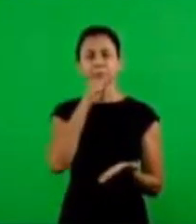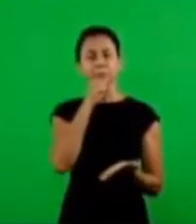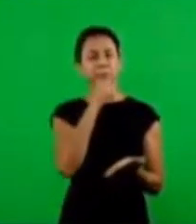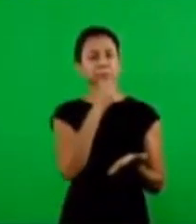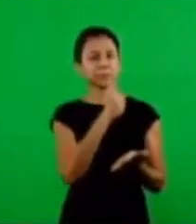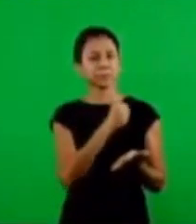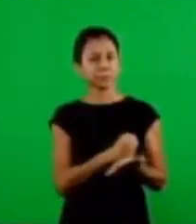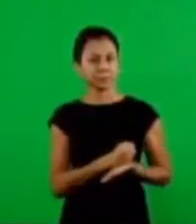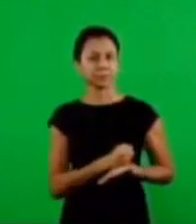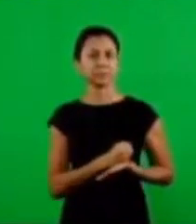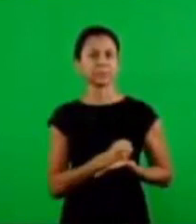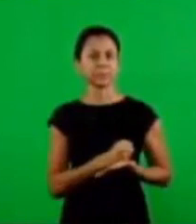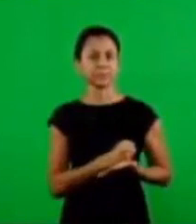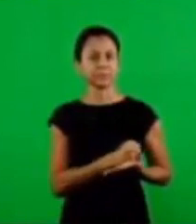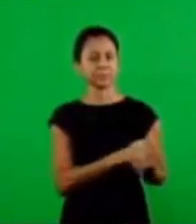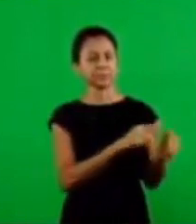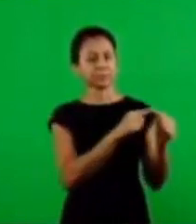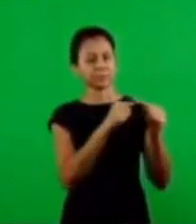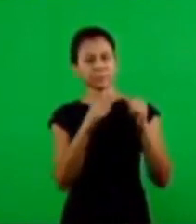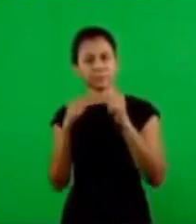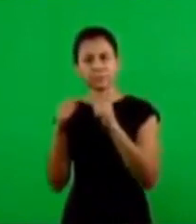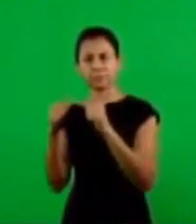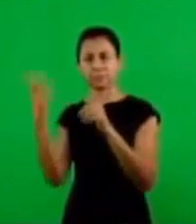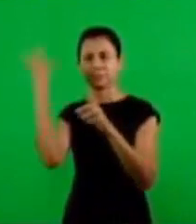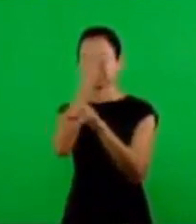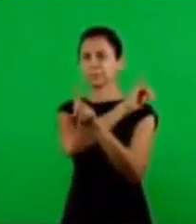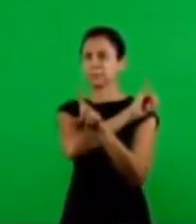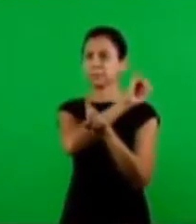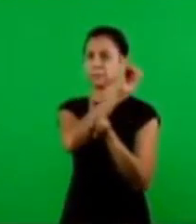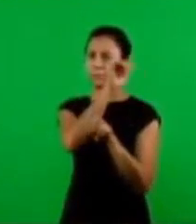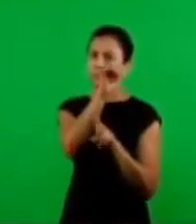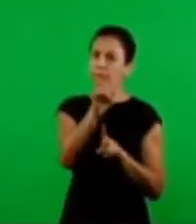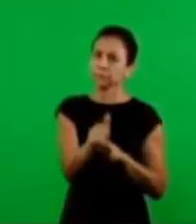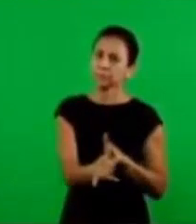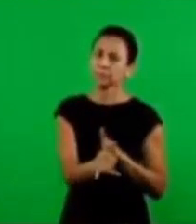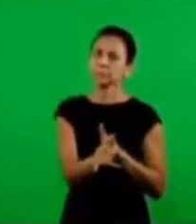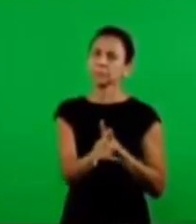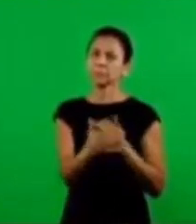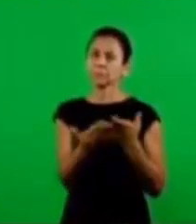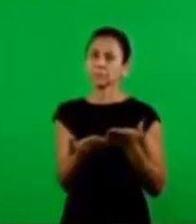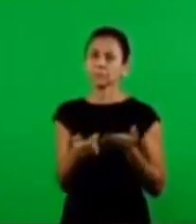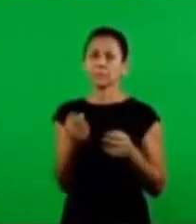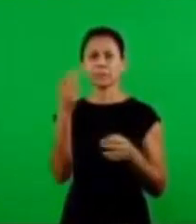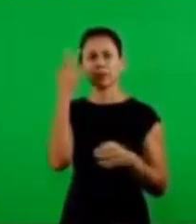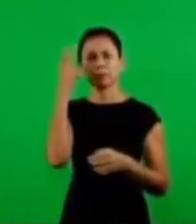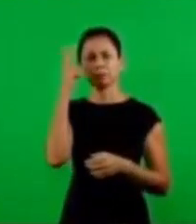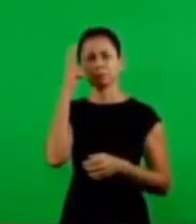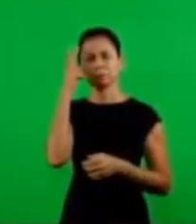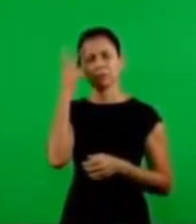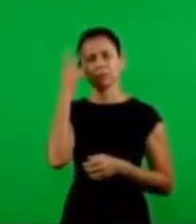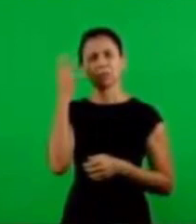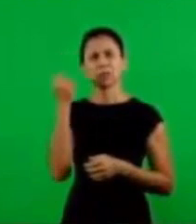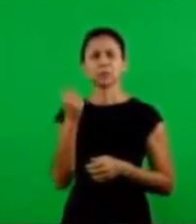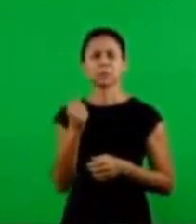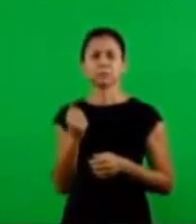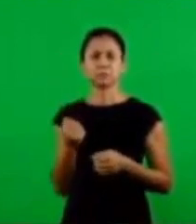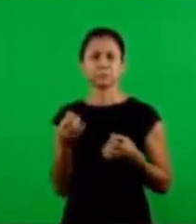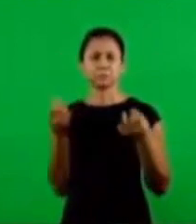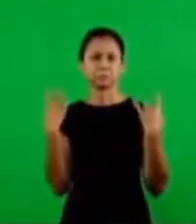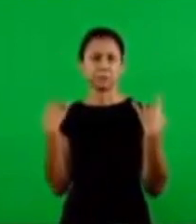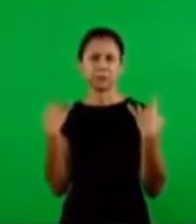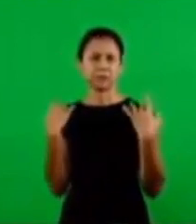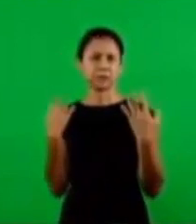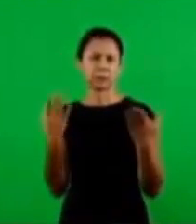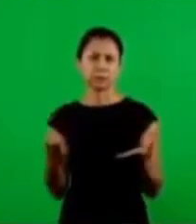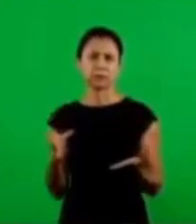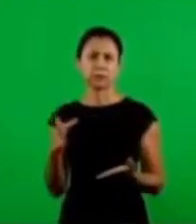the old testament on what was prophetic so what was left this letter was left behind now we